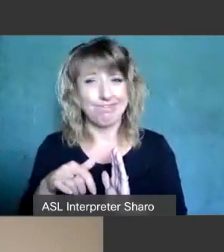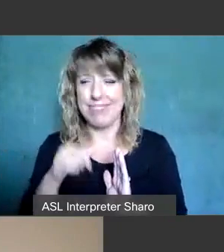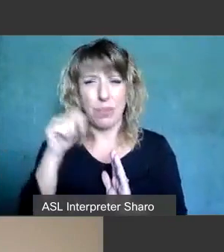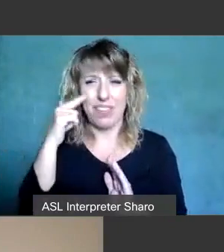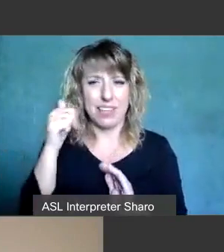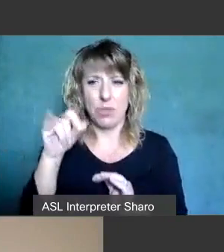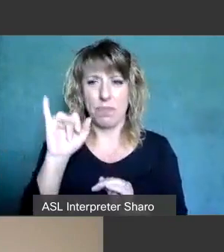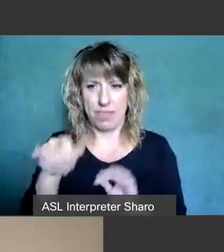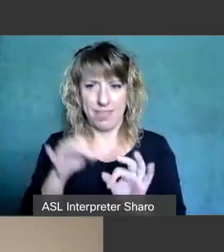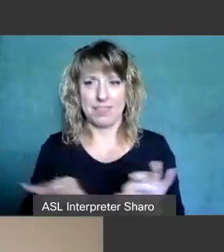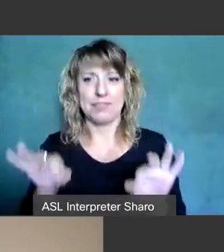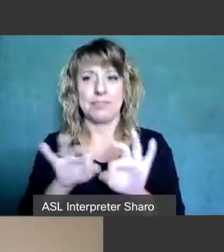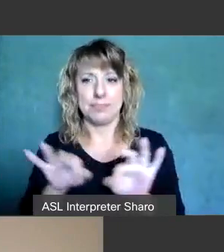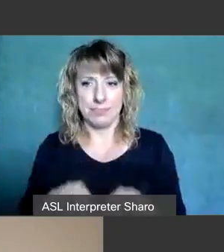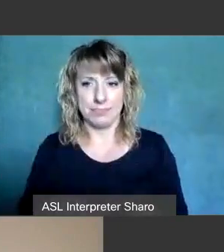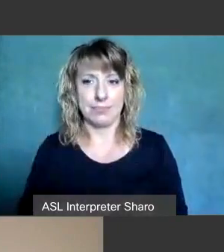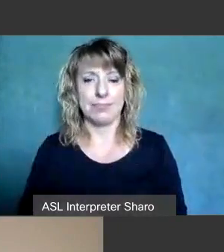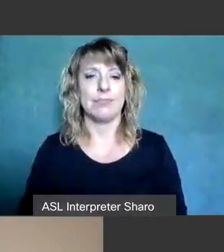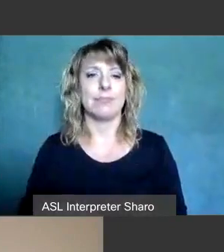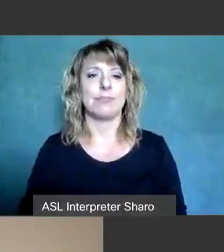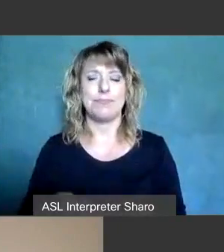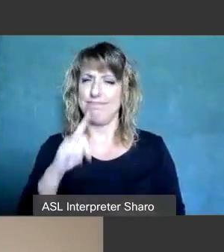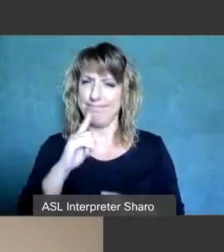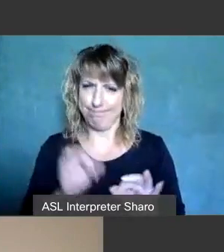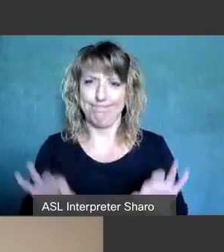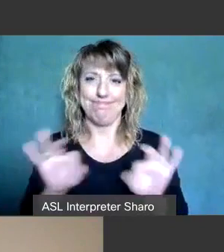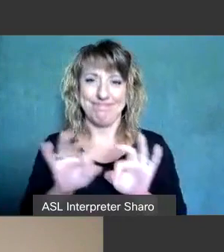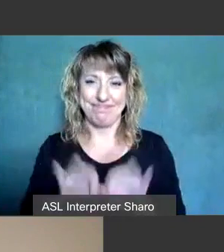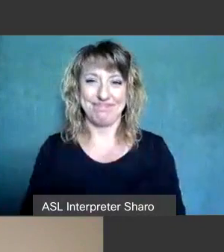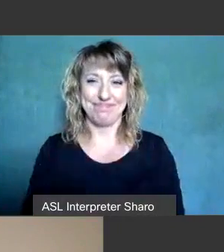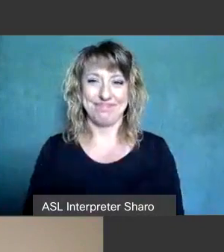important thing uh uh extremely important development